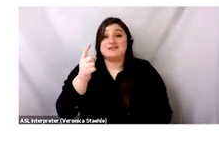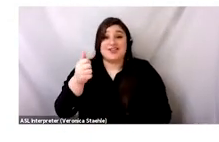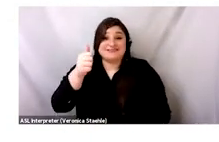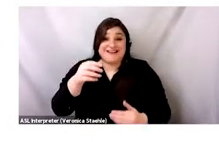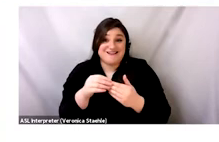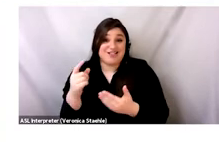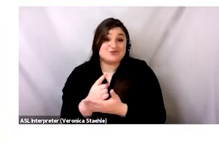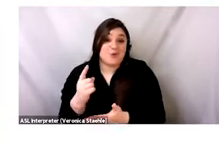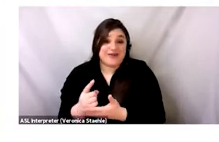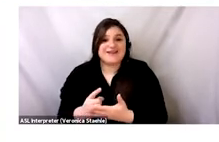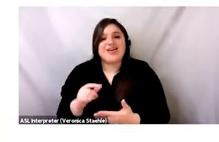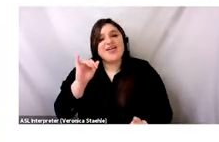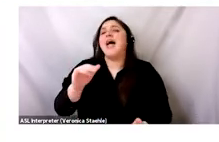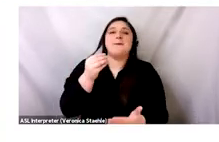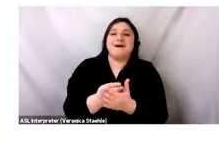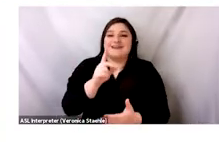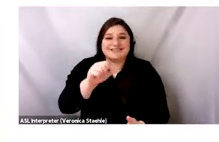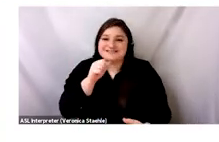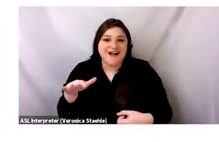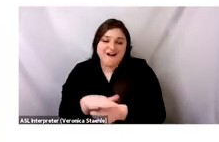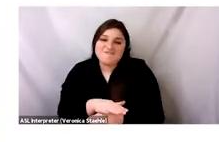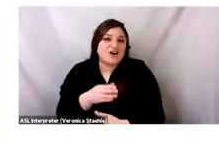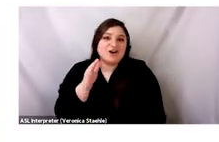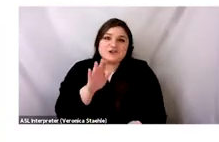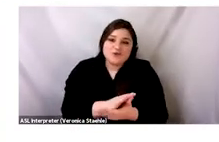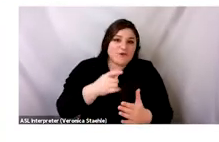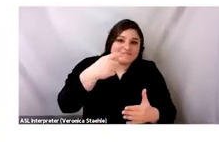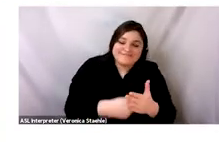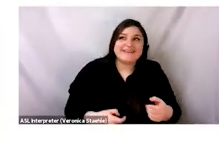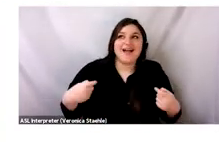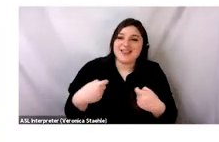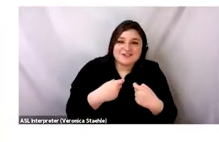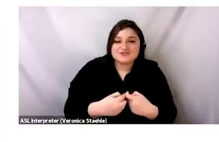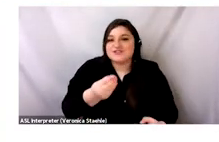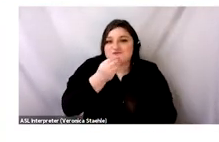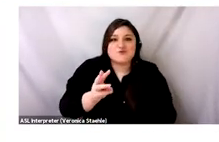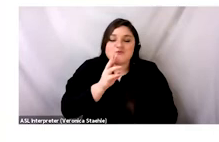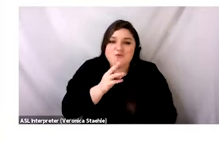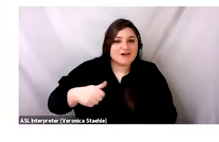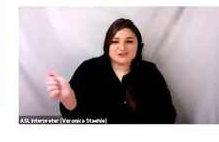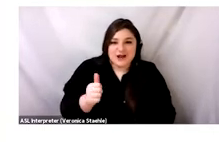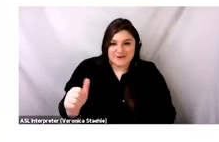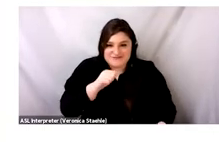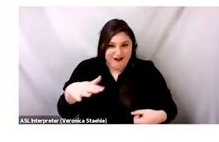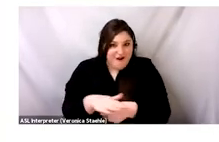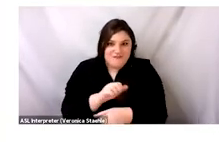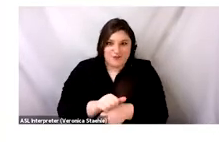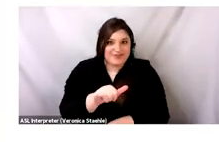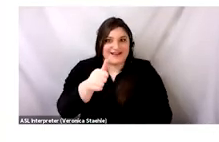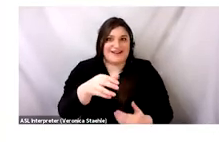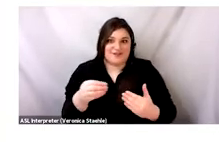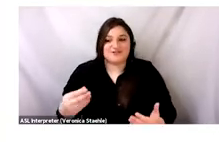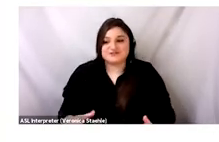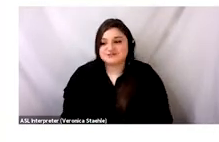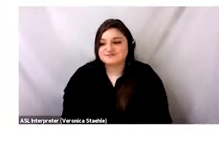a week in profit. This is often not enough money to cover all of her expenses, things like school fees, self-owned credit, electricity,